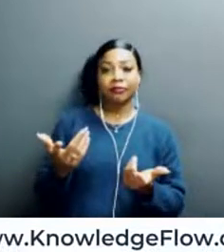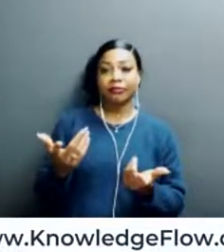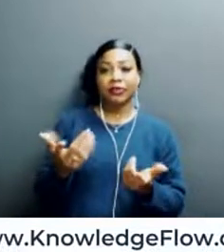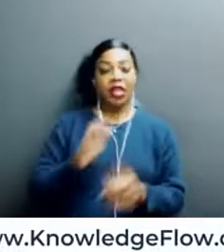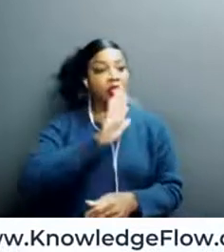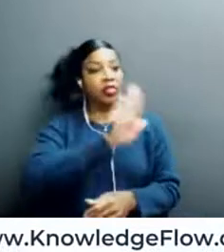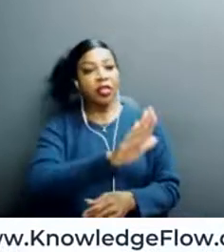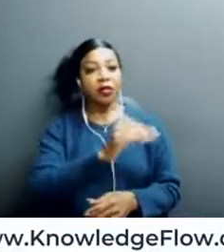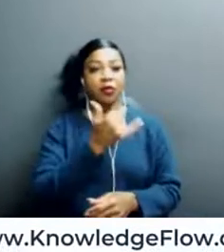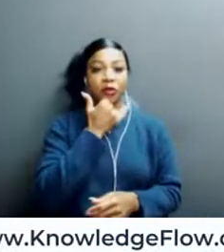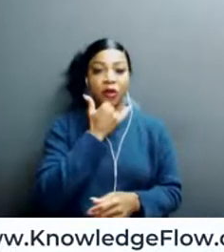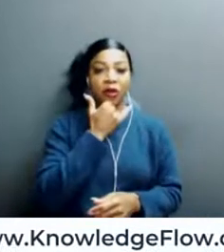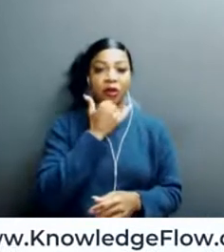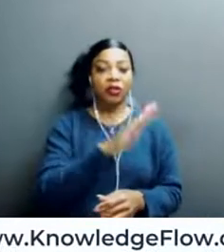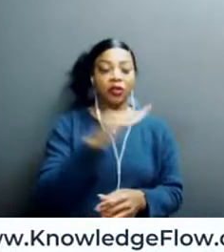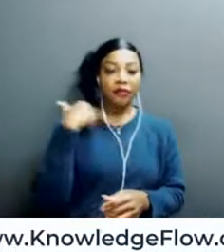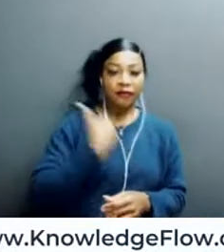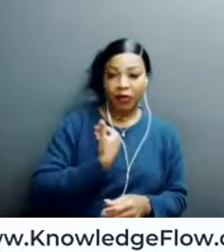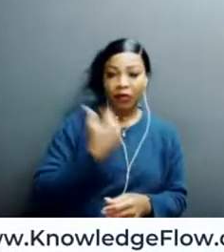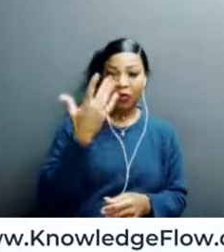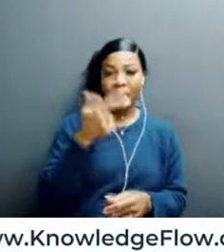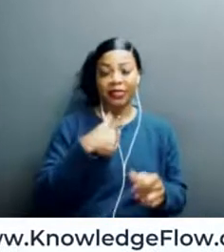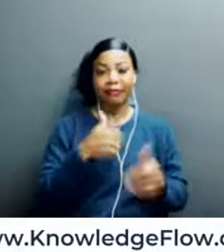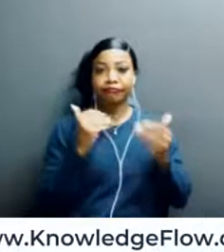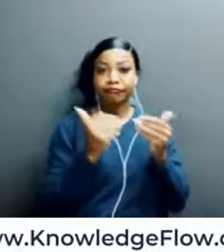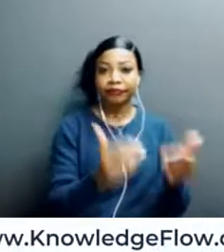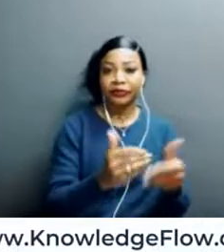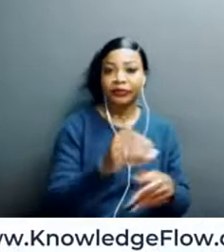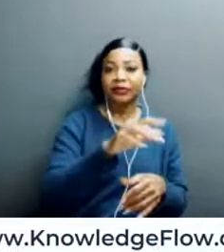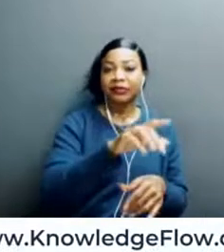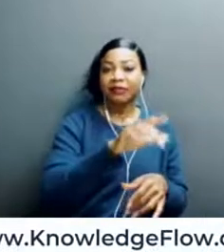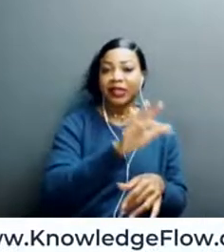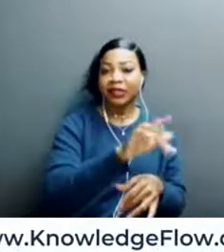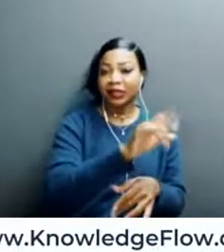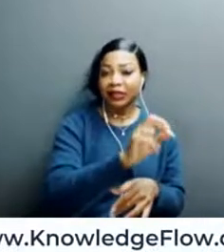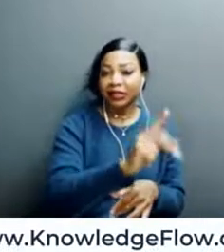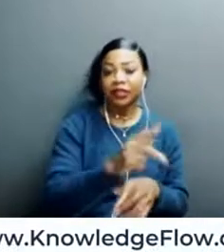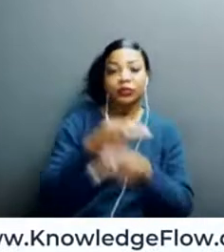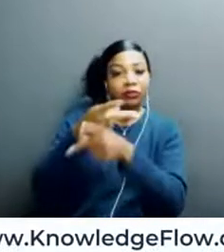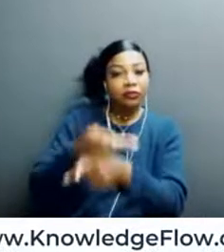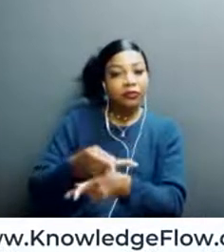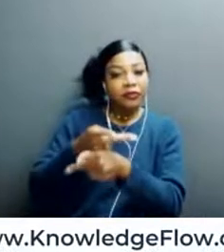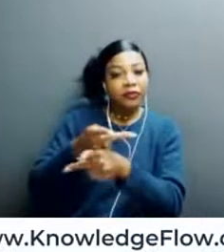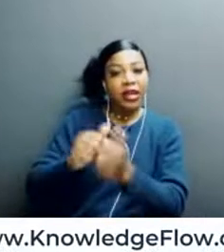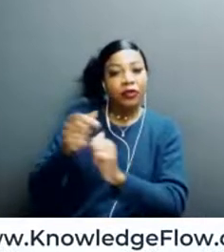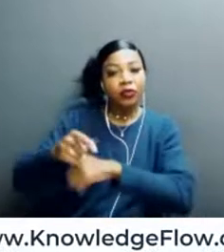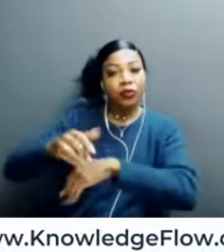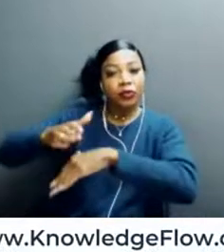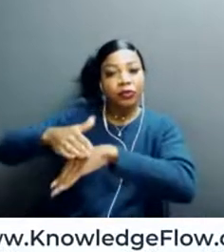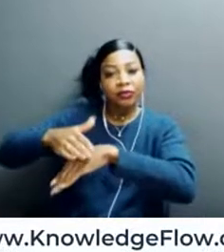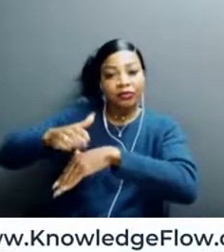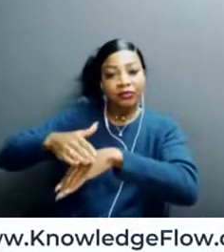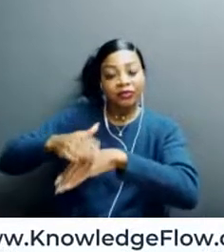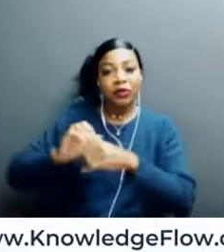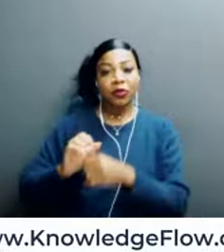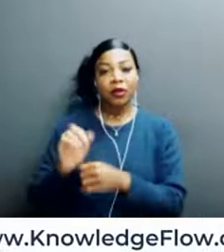mistake that they fell for it. So, I think keeping in mind some of the wording, some of the messaging around, you know, how we're talking about scams